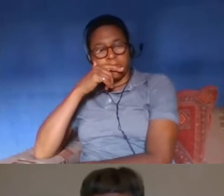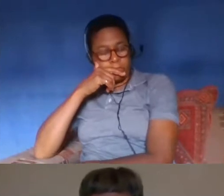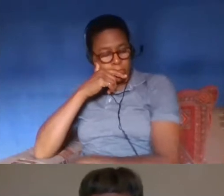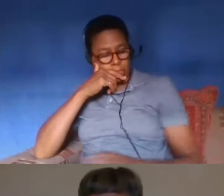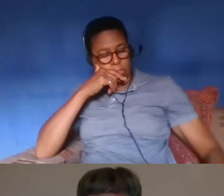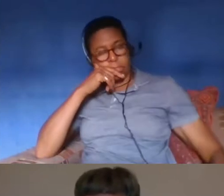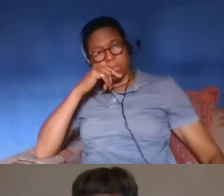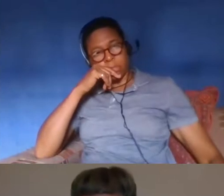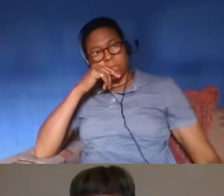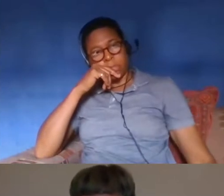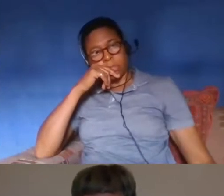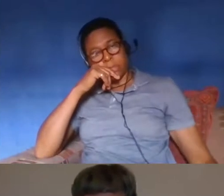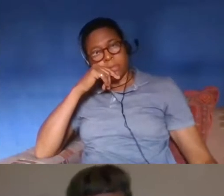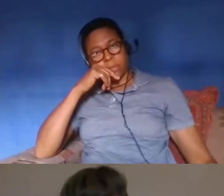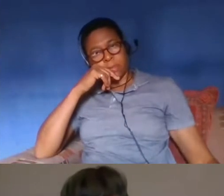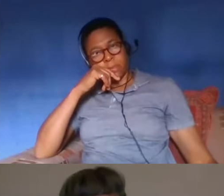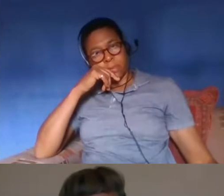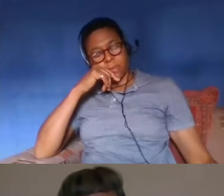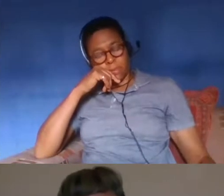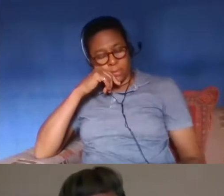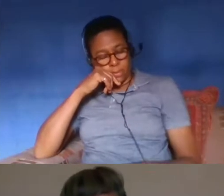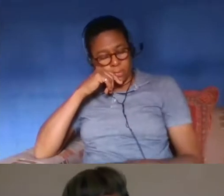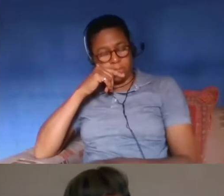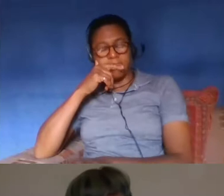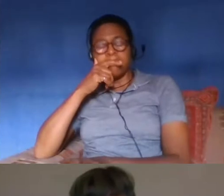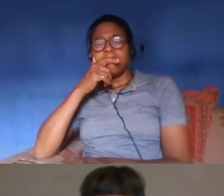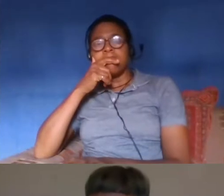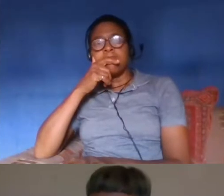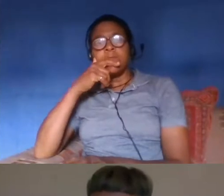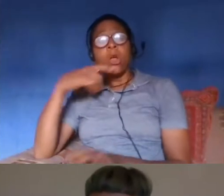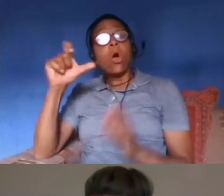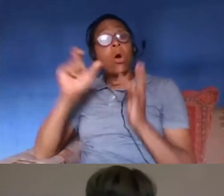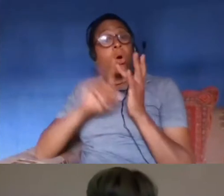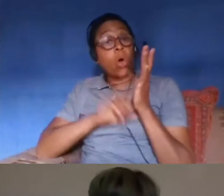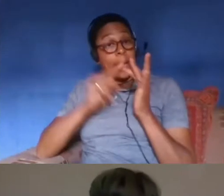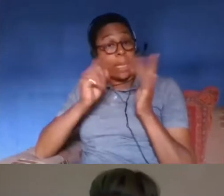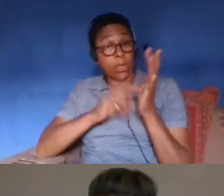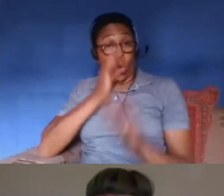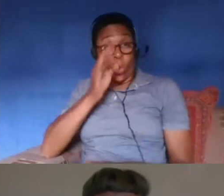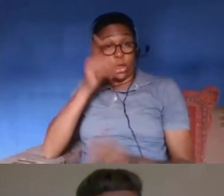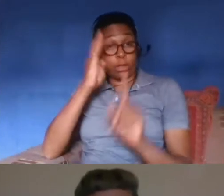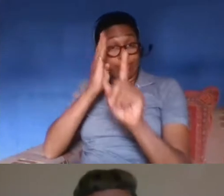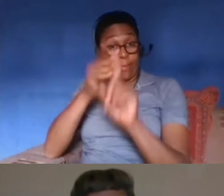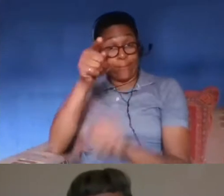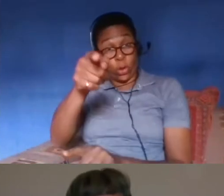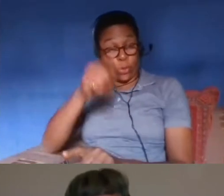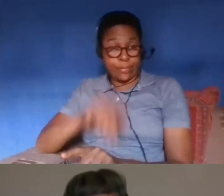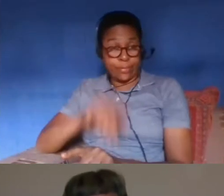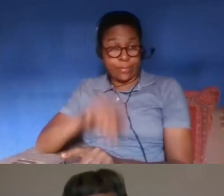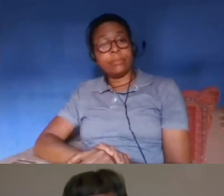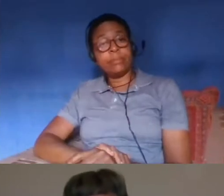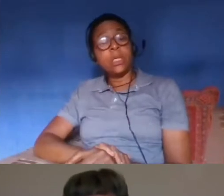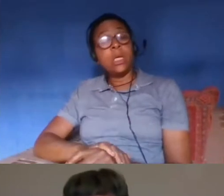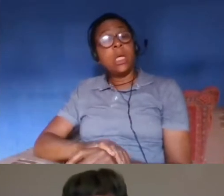again colin i'll probably come to you with this first um someone mentions the government has recently announced some interim immigration policy